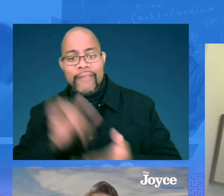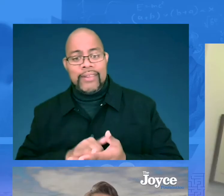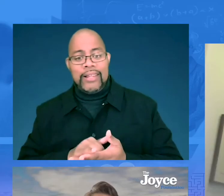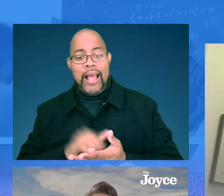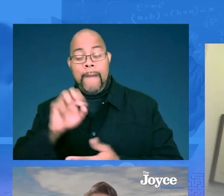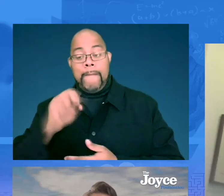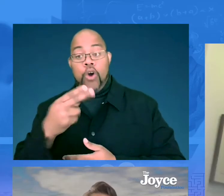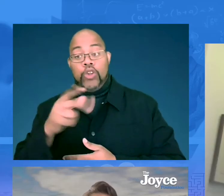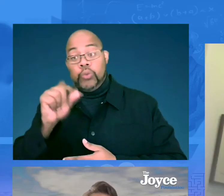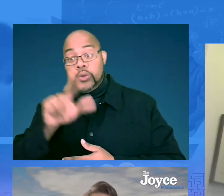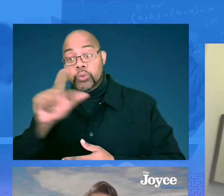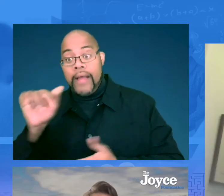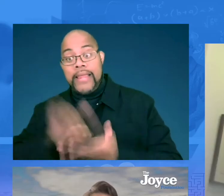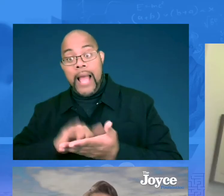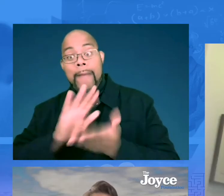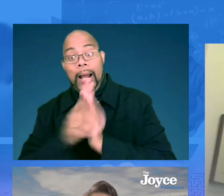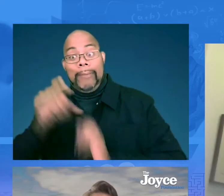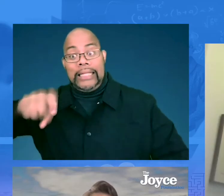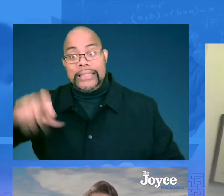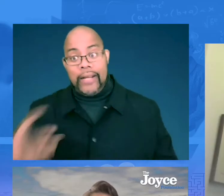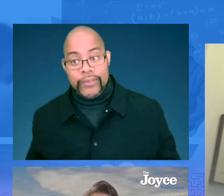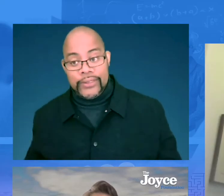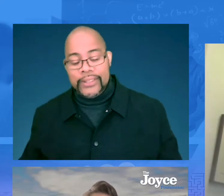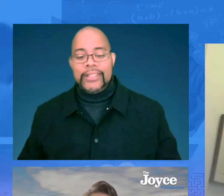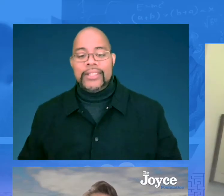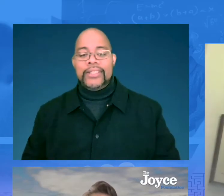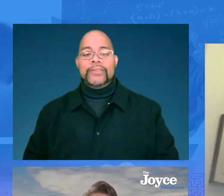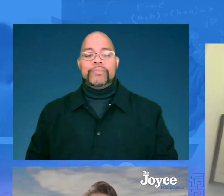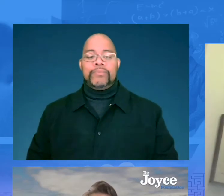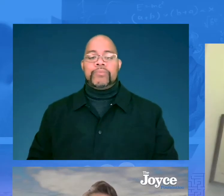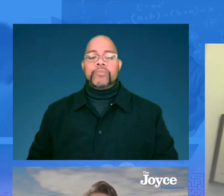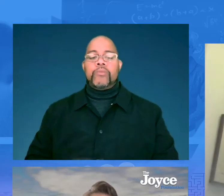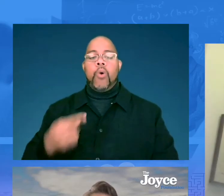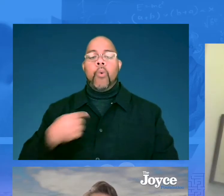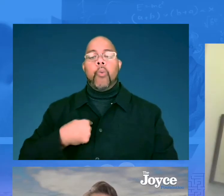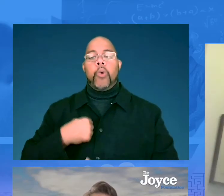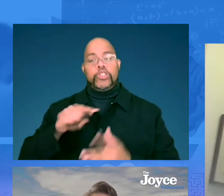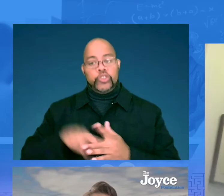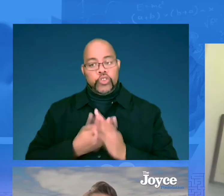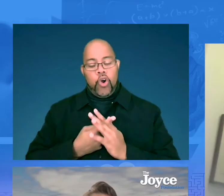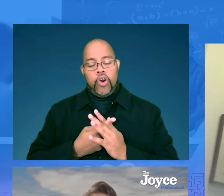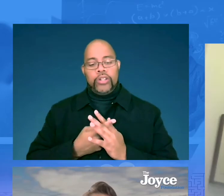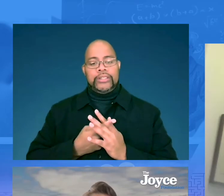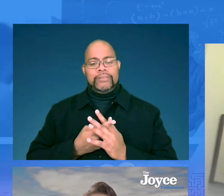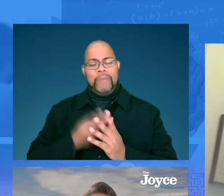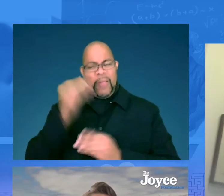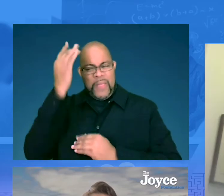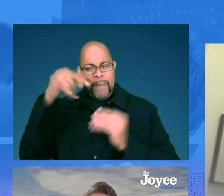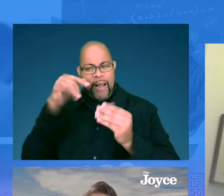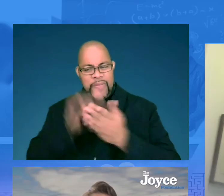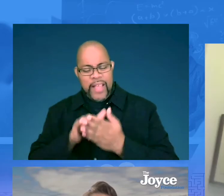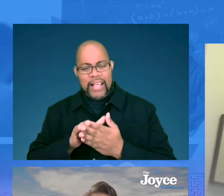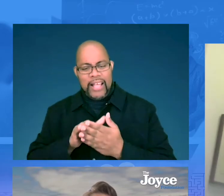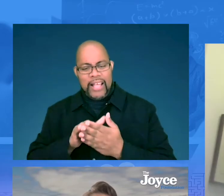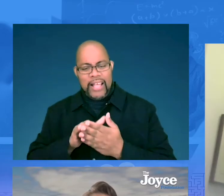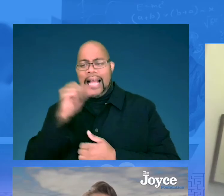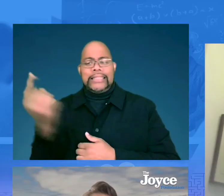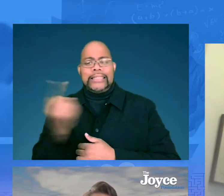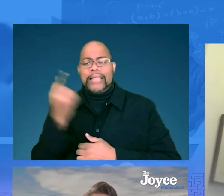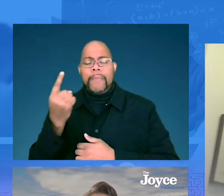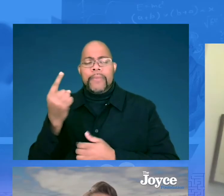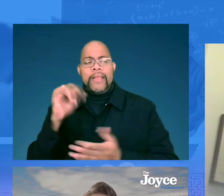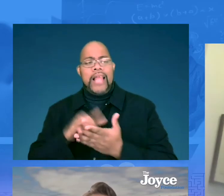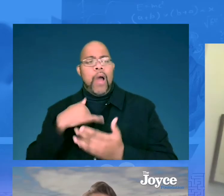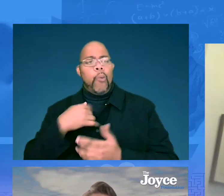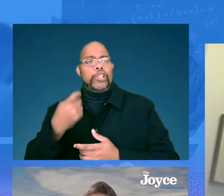did we know that as of March 2020, it became a necessity. So we started, we had been thinking